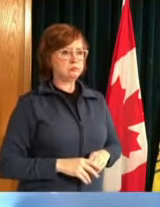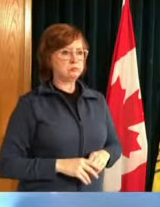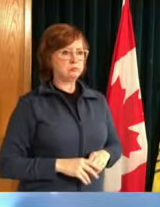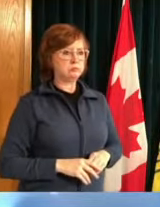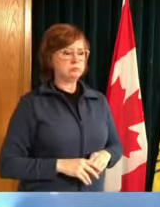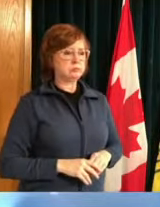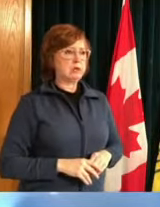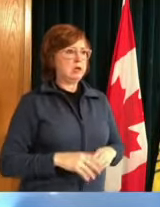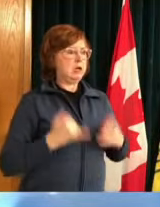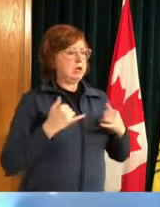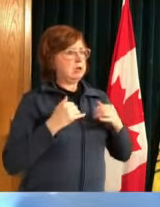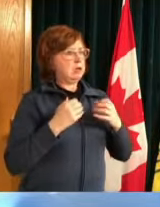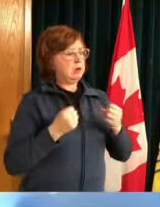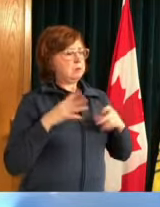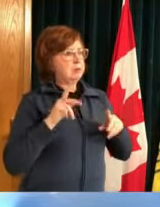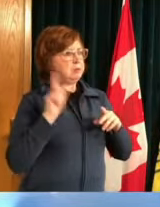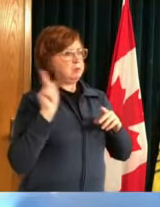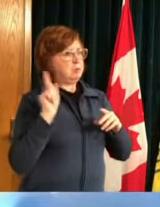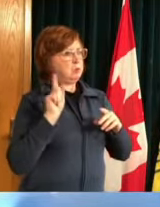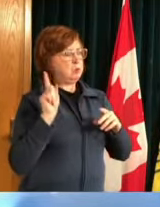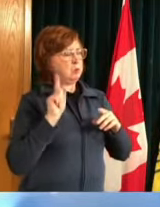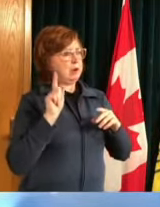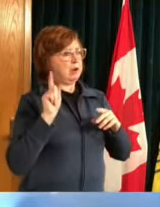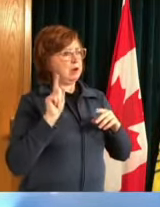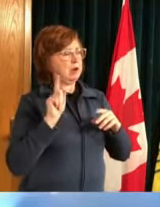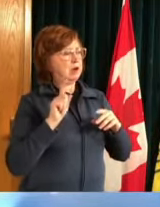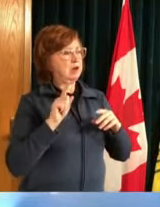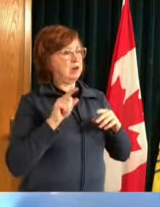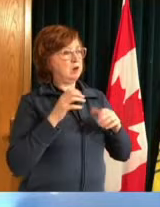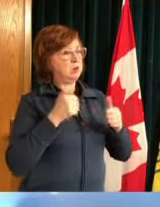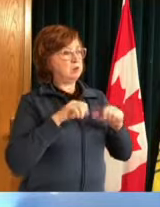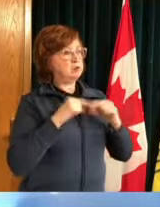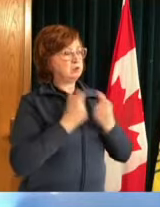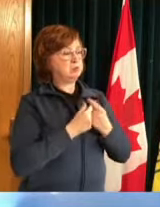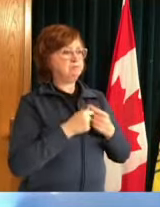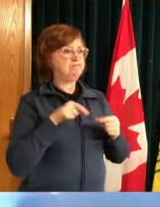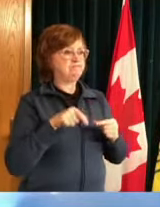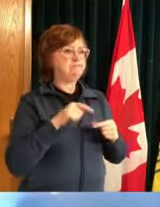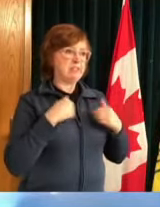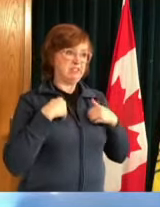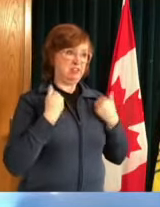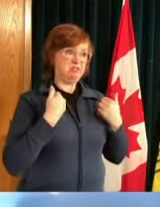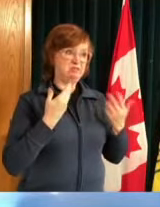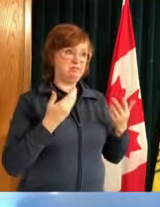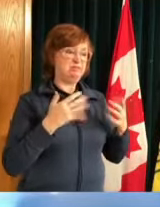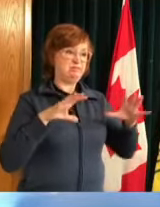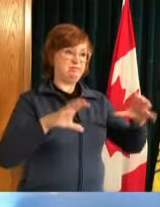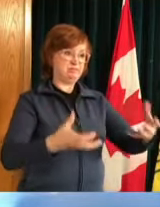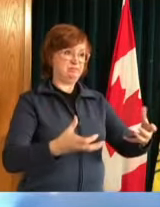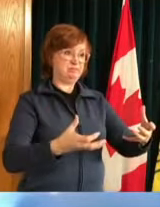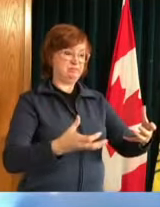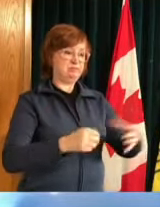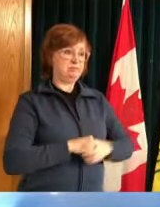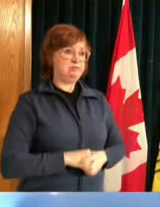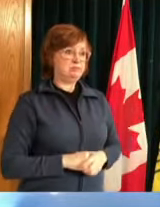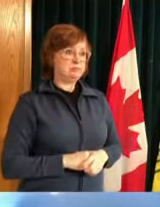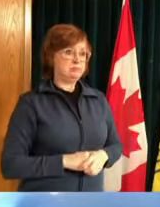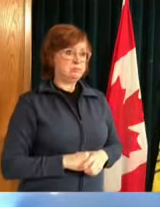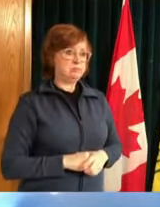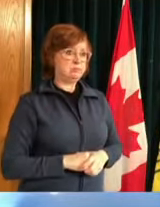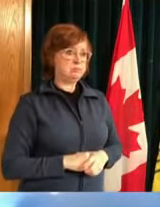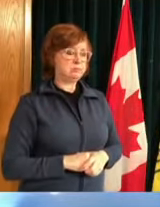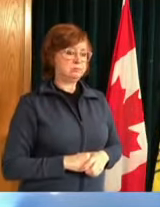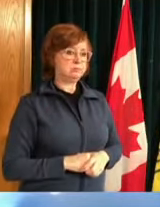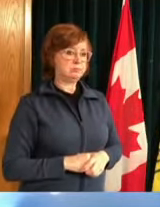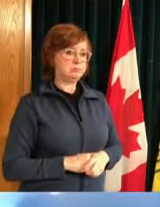think uh while uh you know that's that that's unfortunately do happen and and may be less common nevertheless it is not a trivial thing